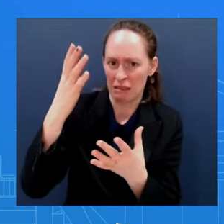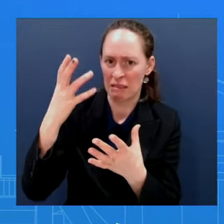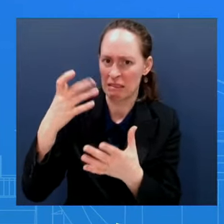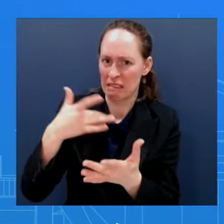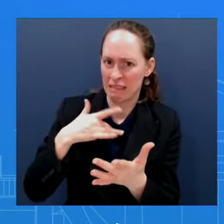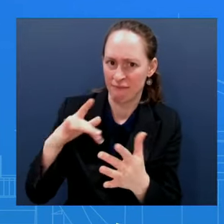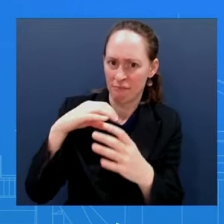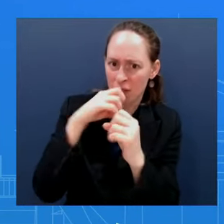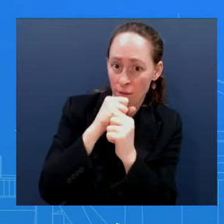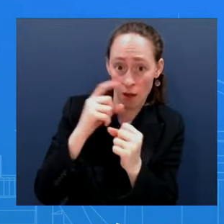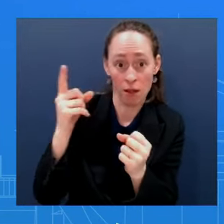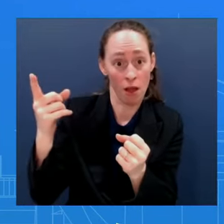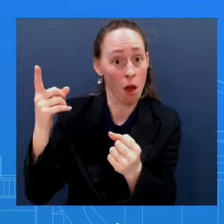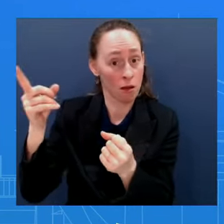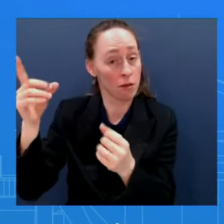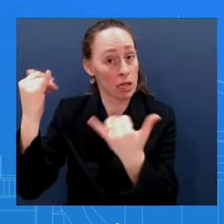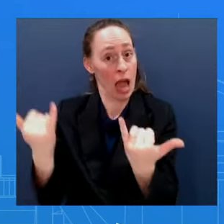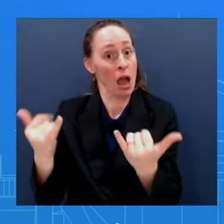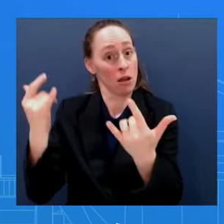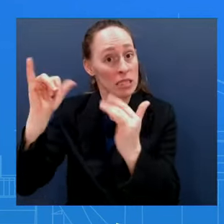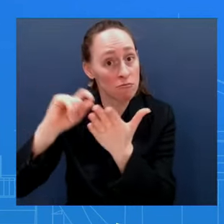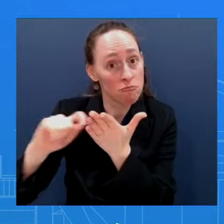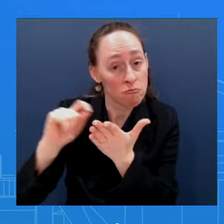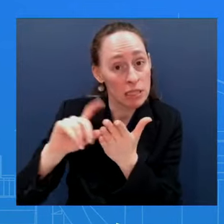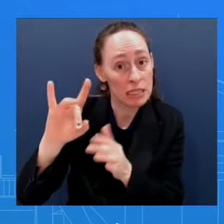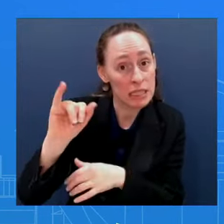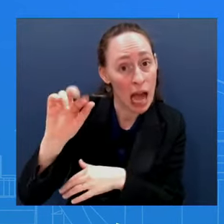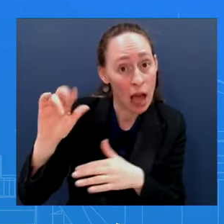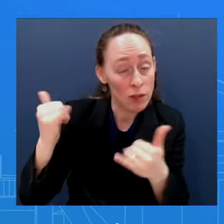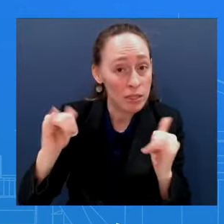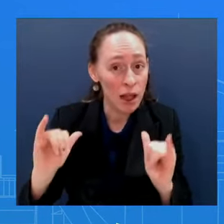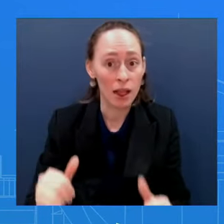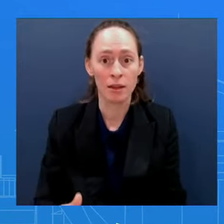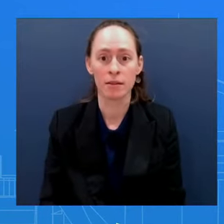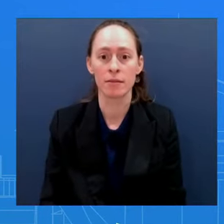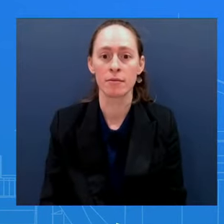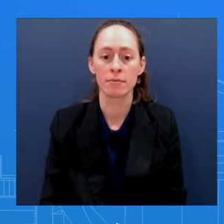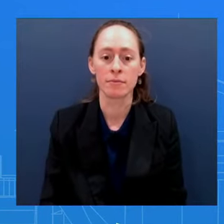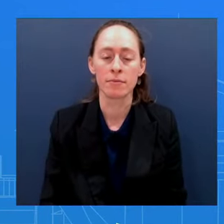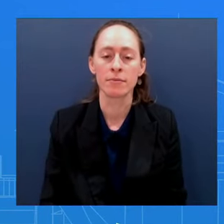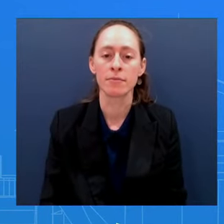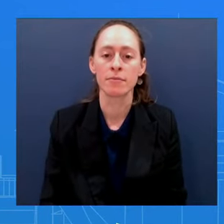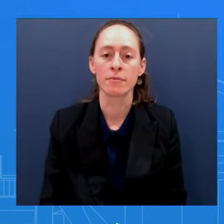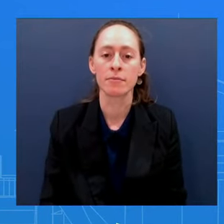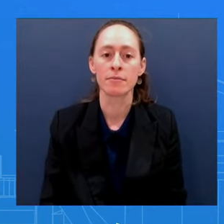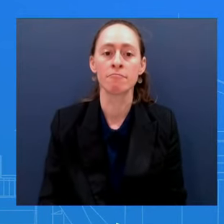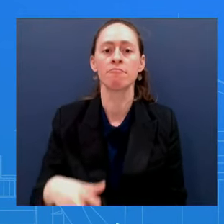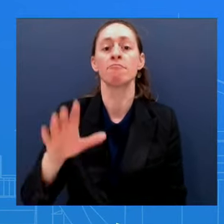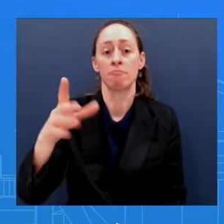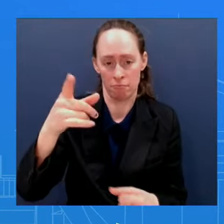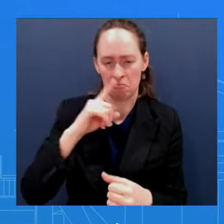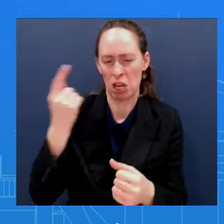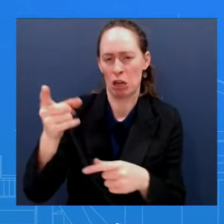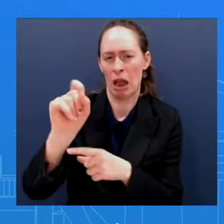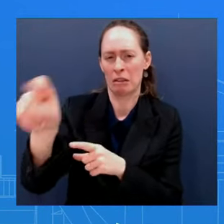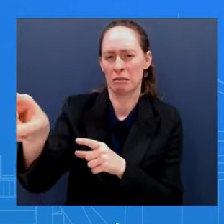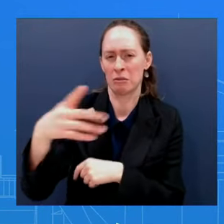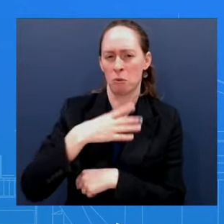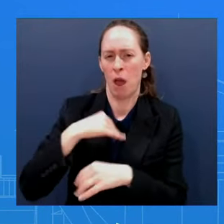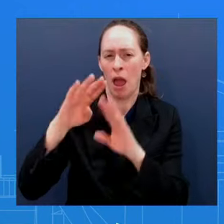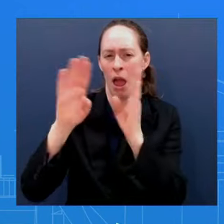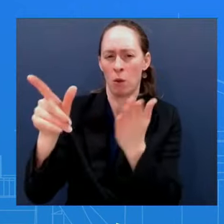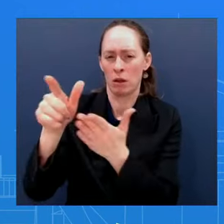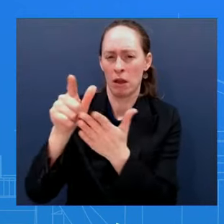to more directly But I do want to remind everyone that this was a 15-month investigation And I think the outcome of that